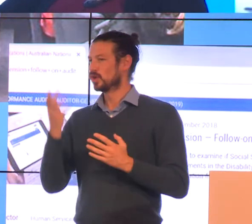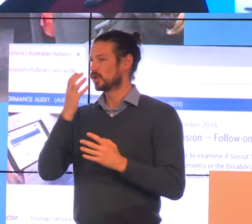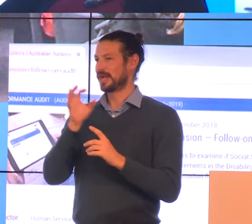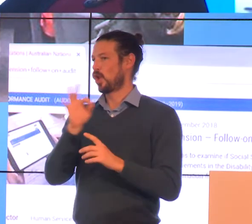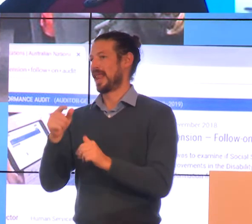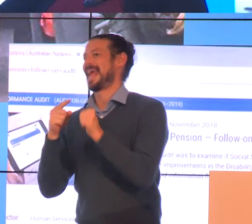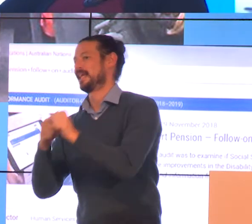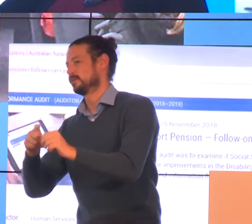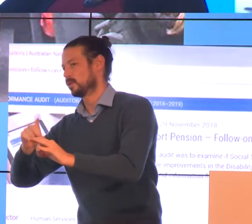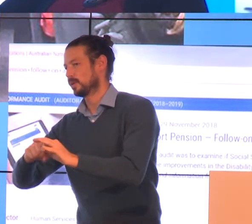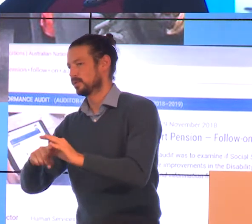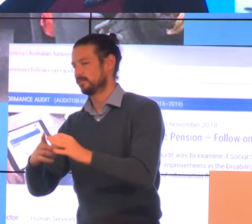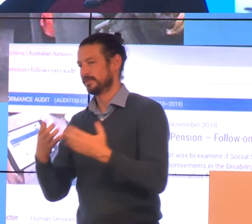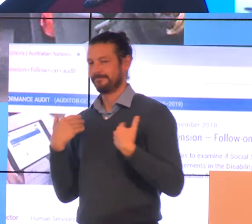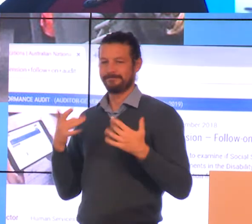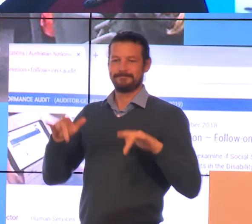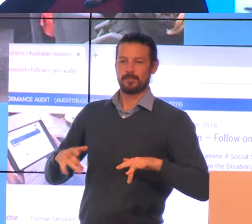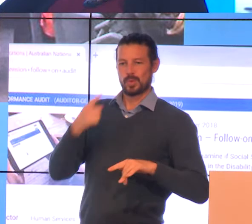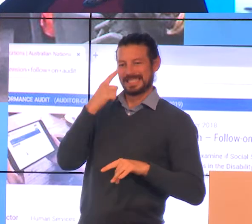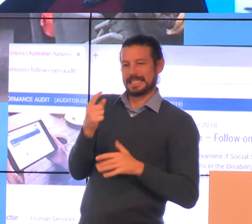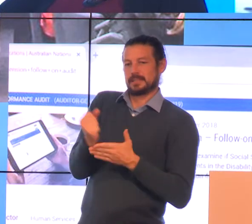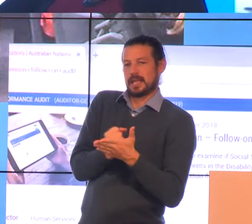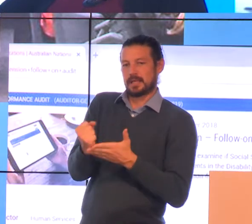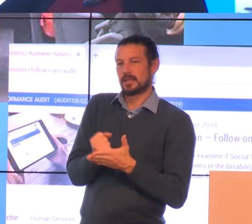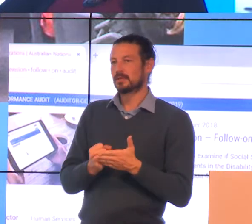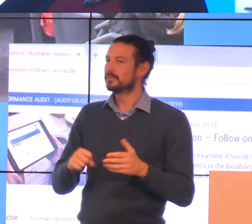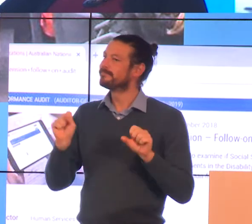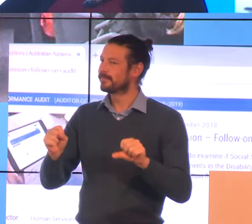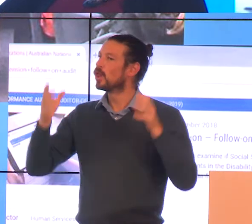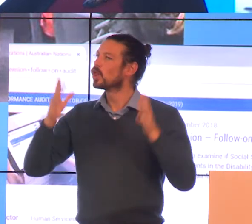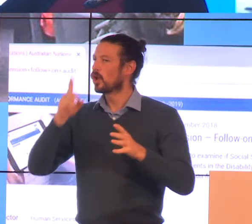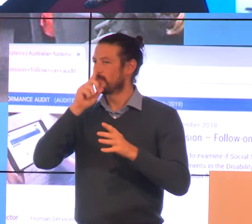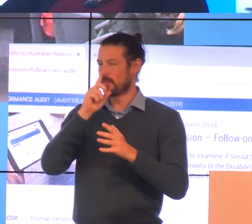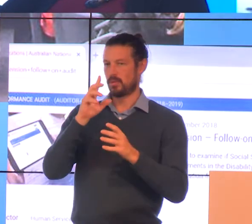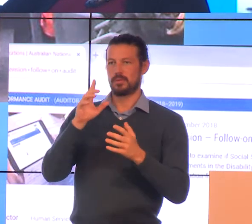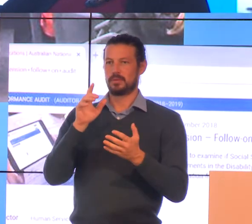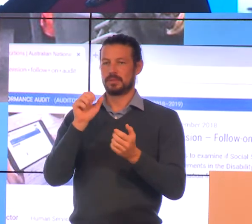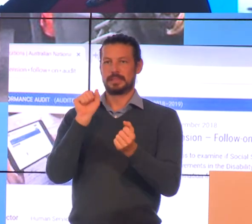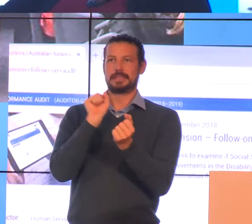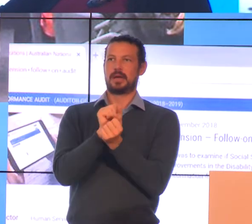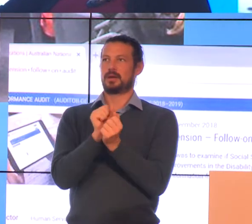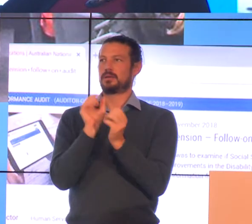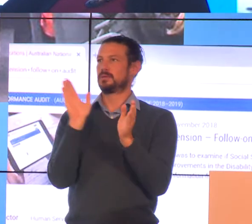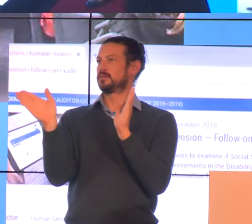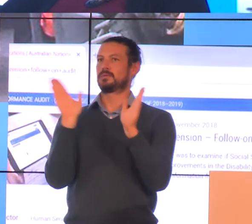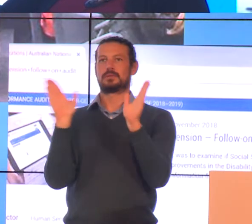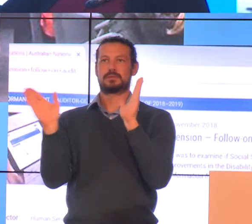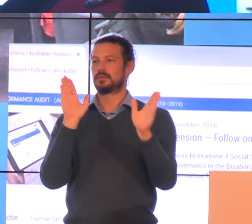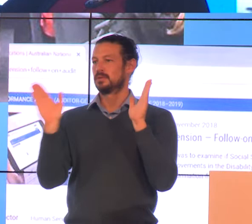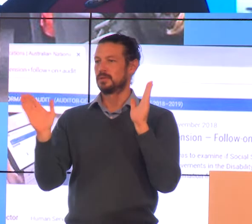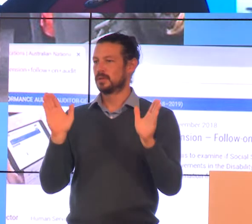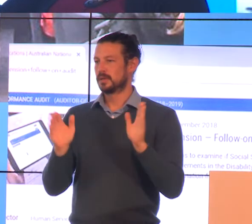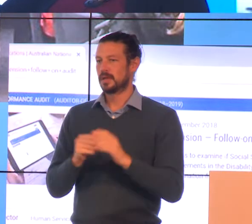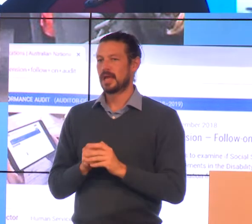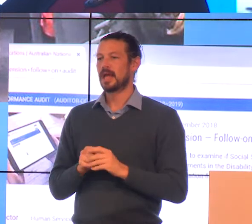question directly I don't know their direct answer but there's a lot of people caught in the middle and I'm not sure that that policy that